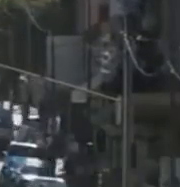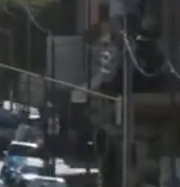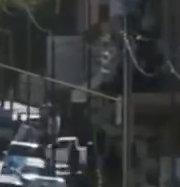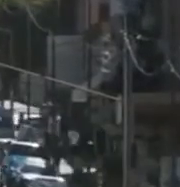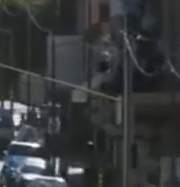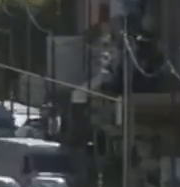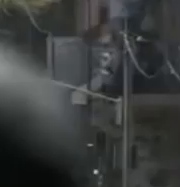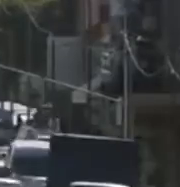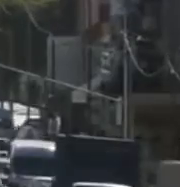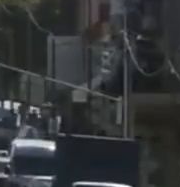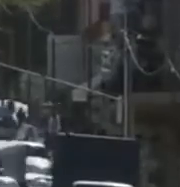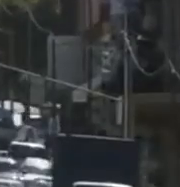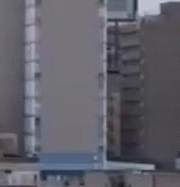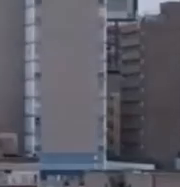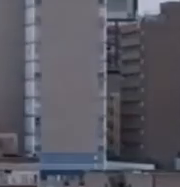And now,